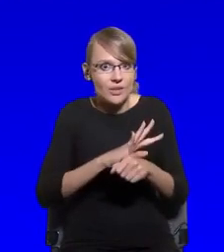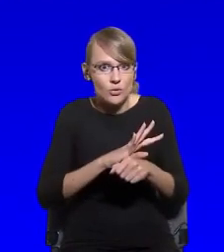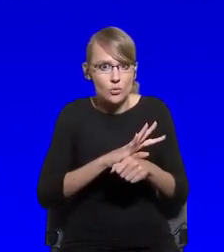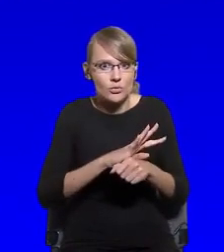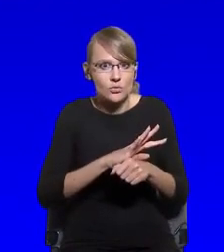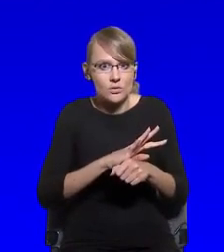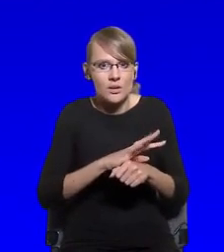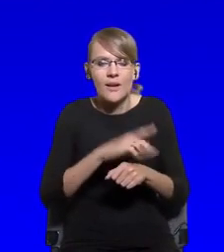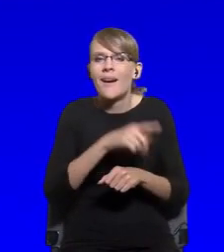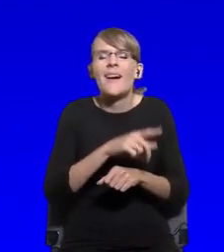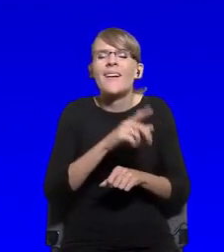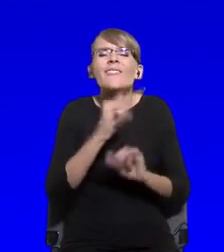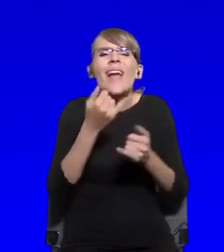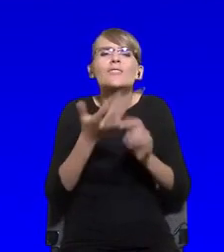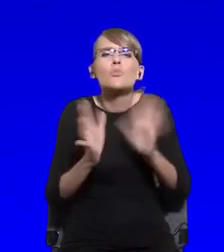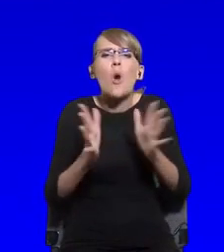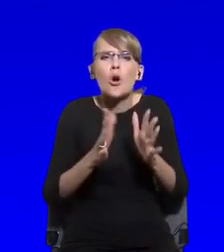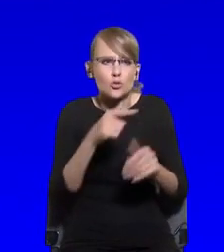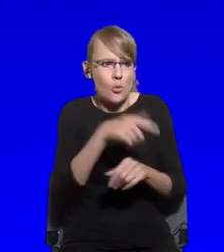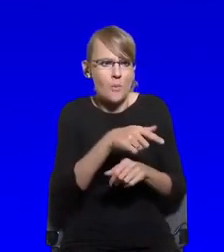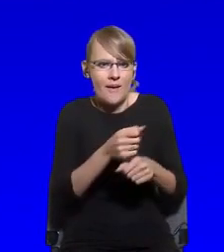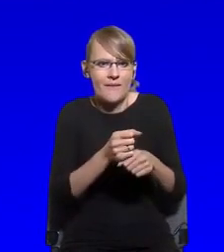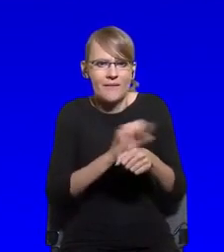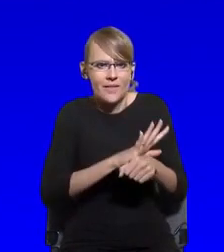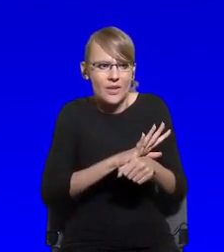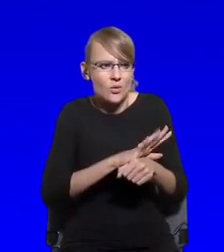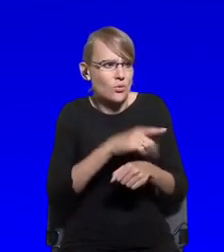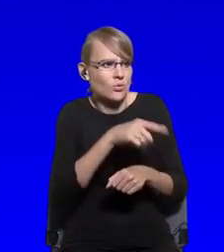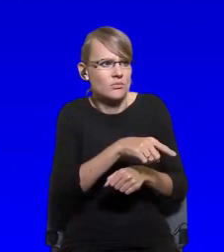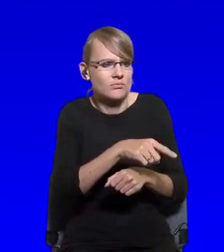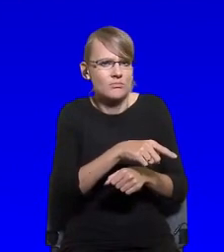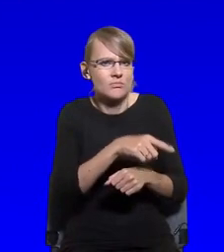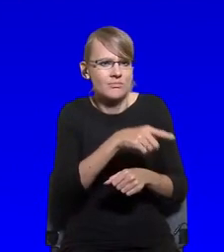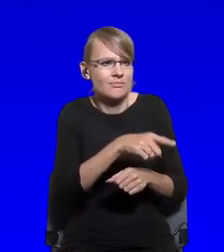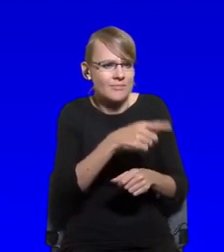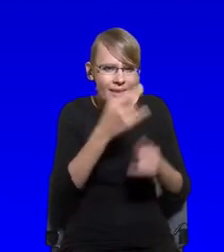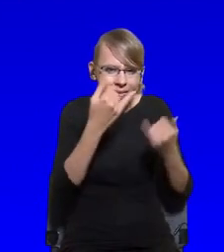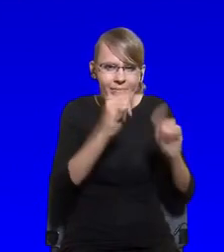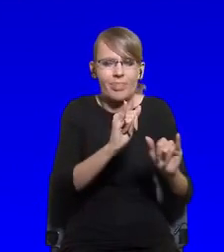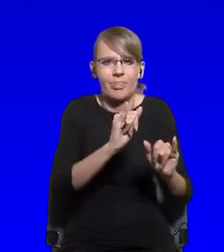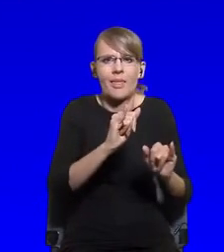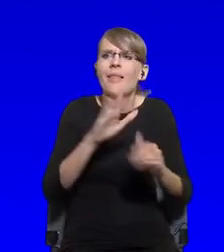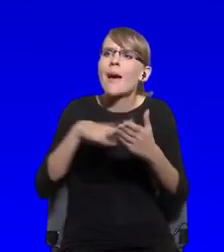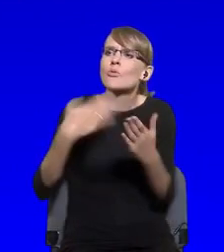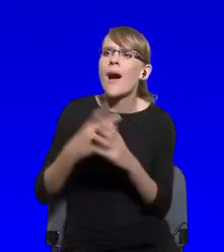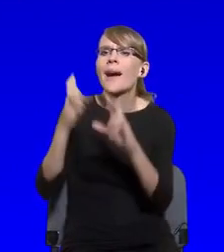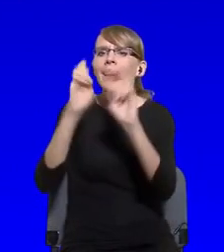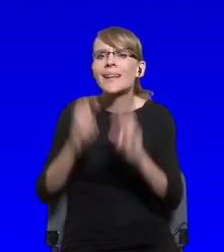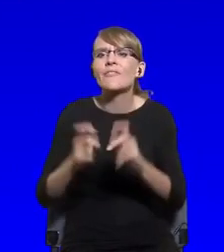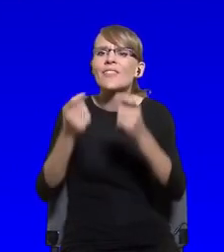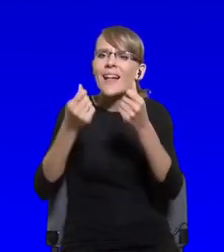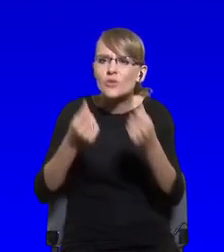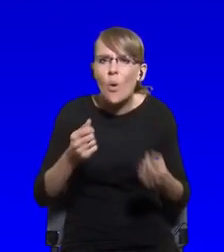different from the financial crisis or from immigration crisis in this respect?